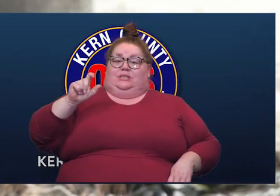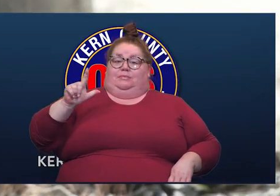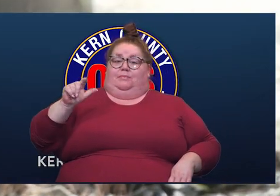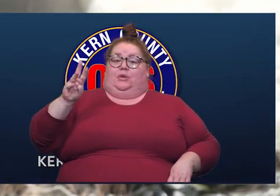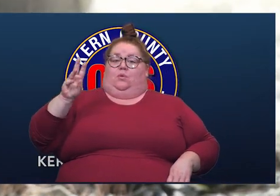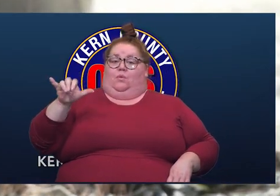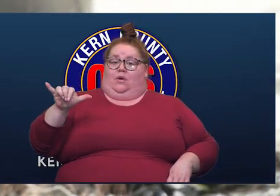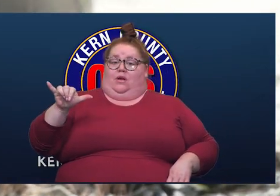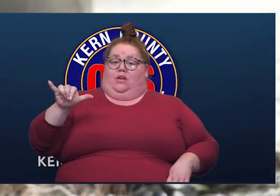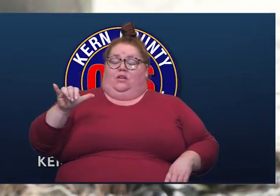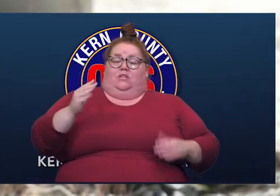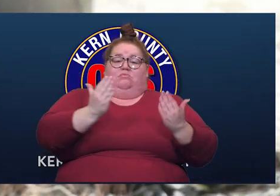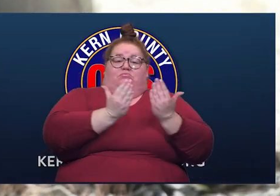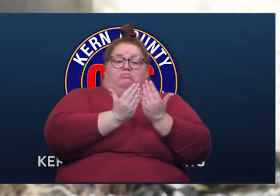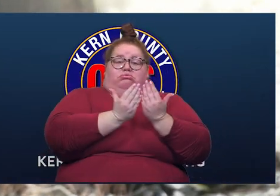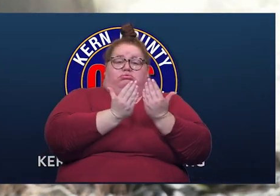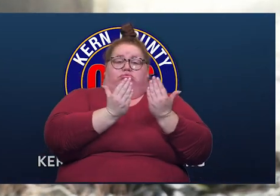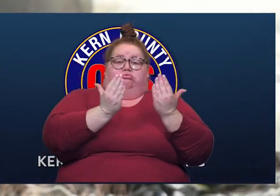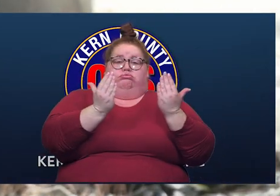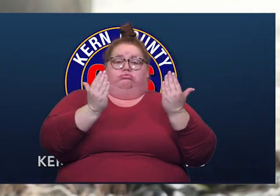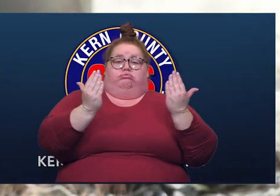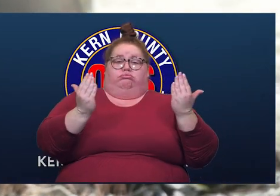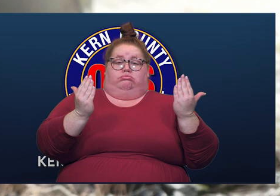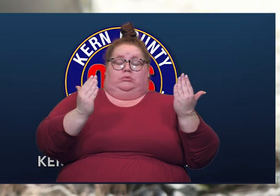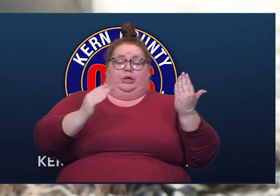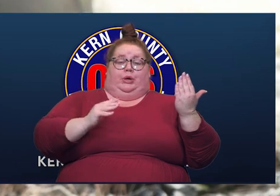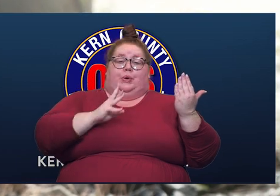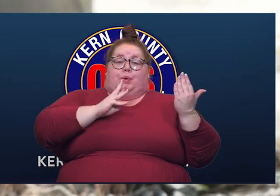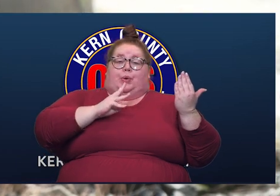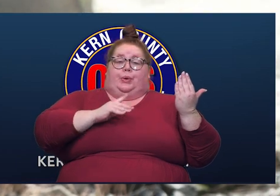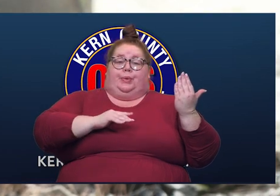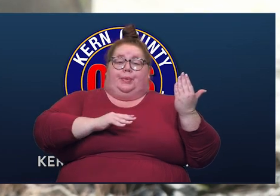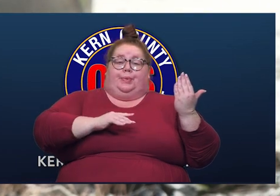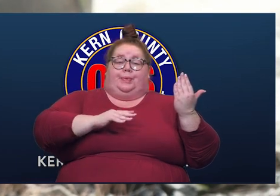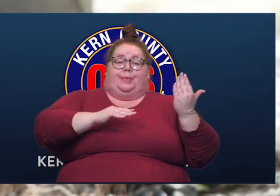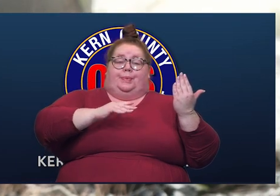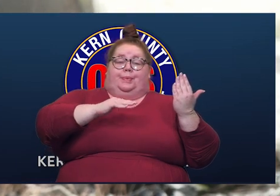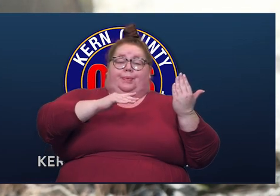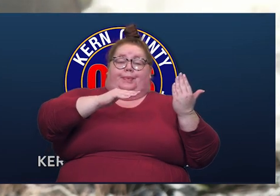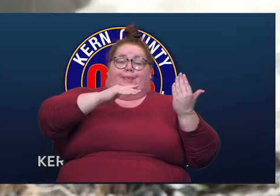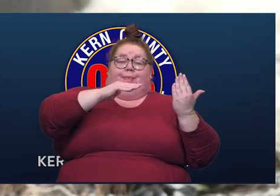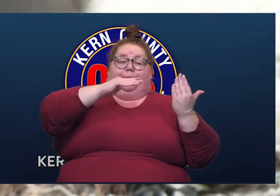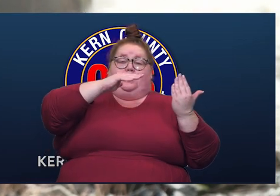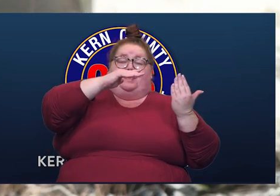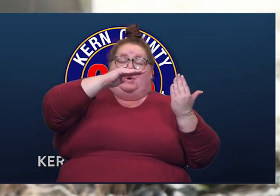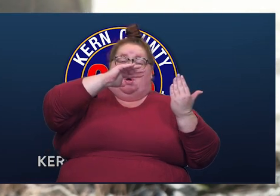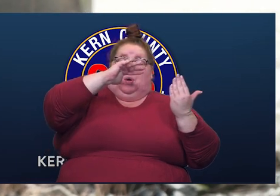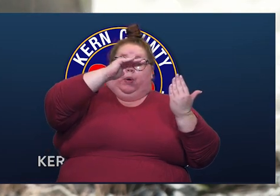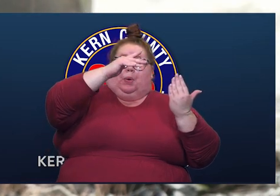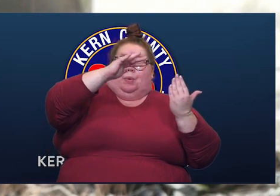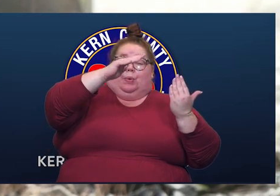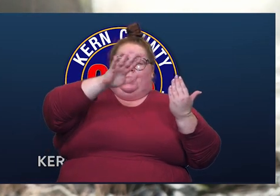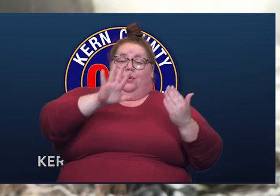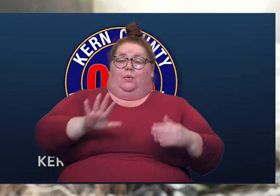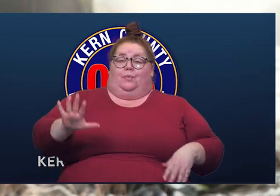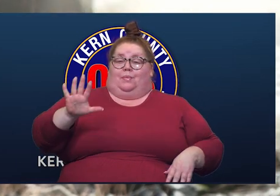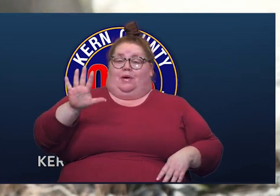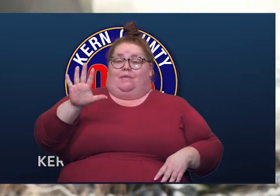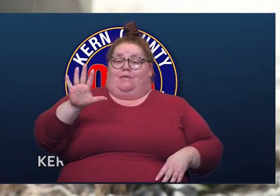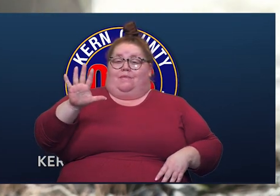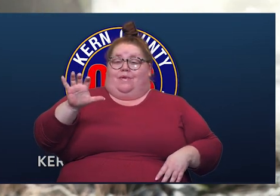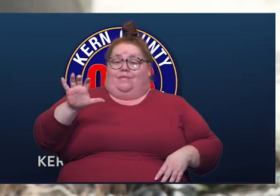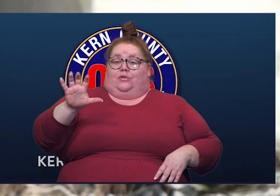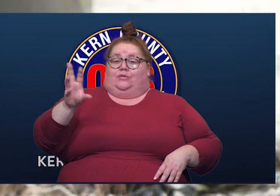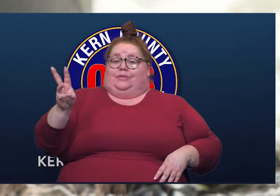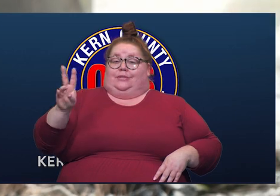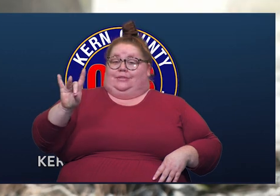spillway gets to the point of max capacity at Lake Isabella Reservoir is when we're at 568